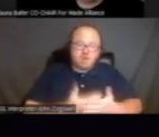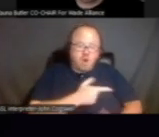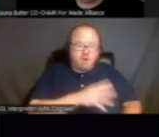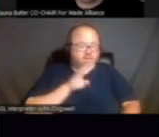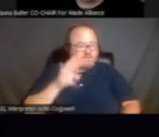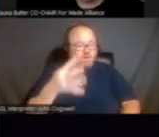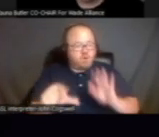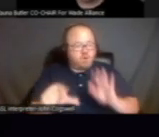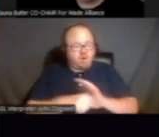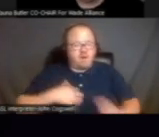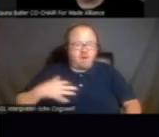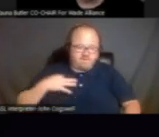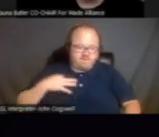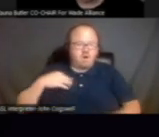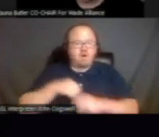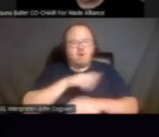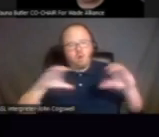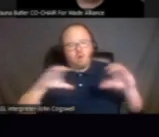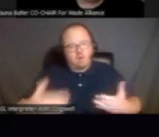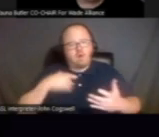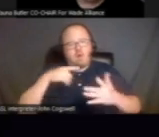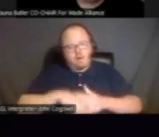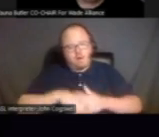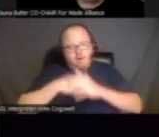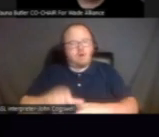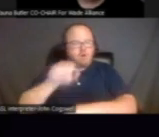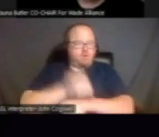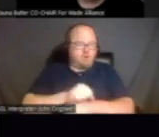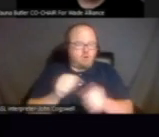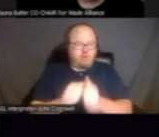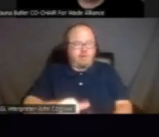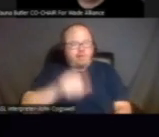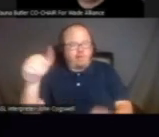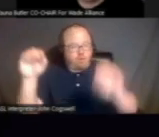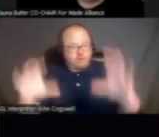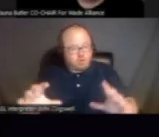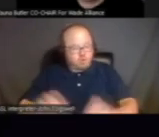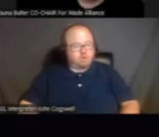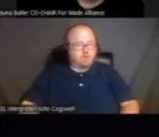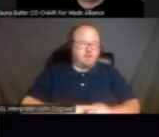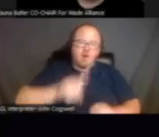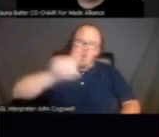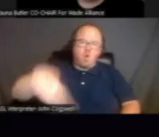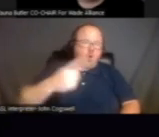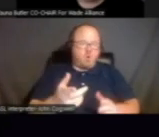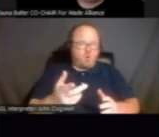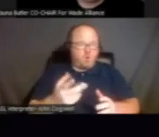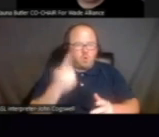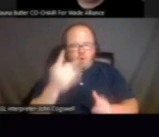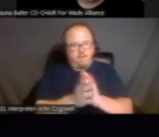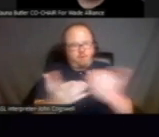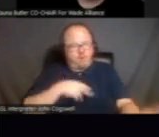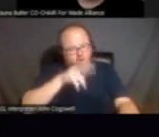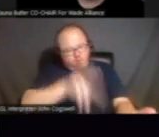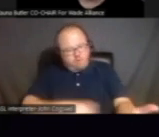fourth grade, I volunteered in her class and began to work with other teachers. But the only book I was able to read